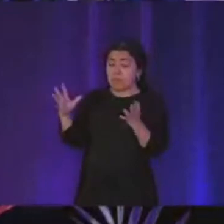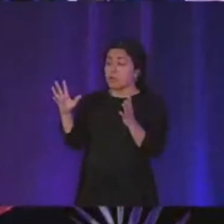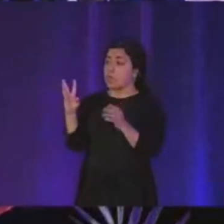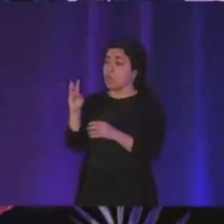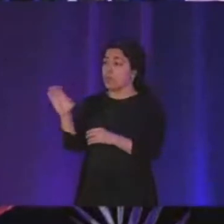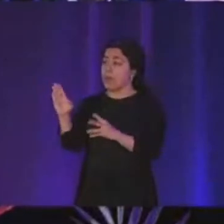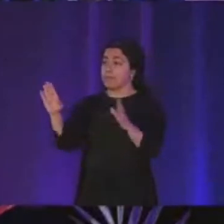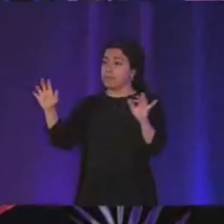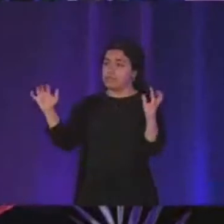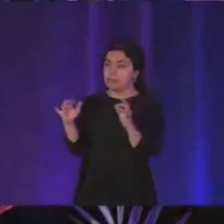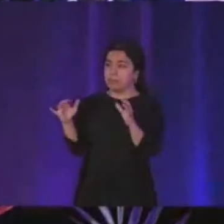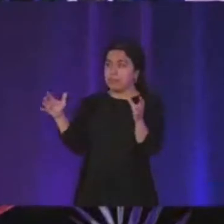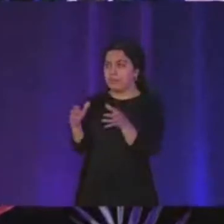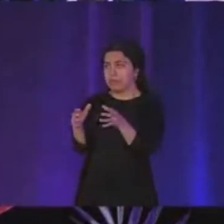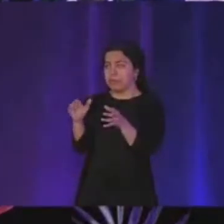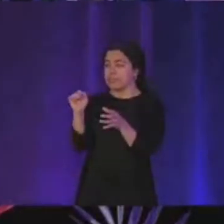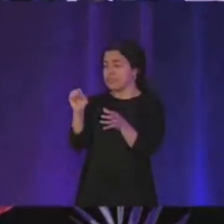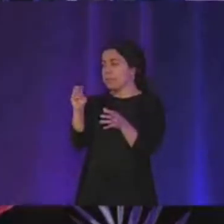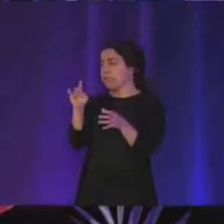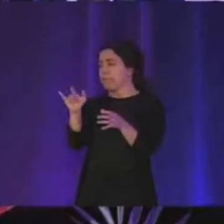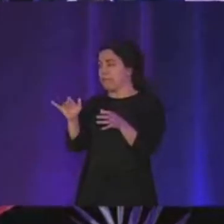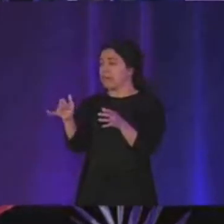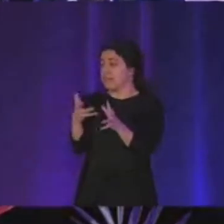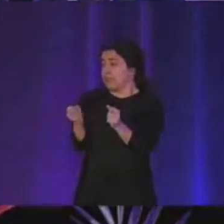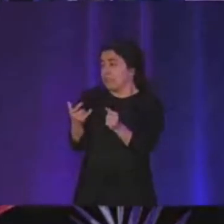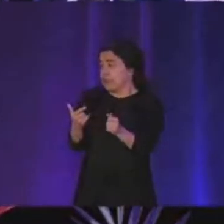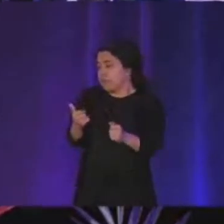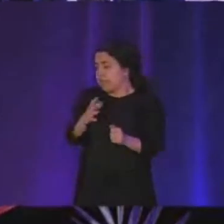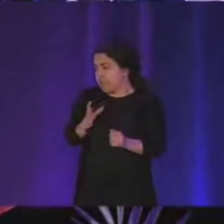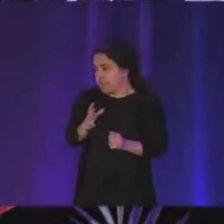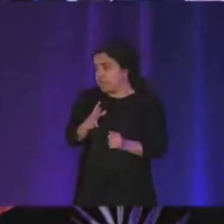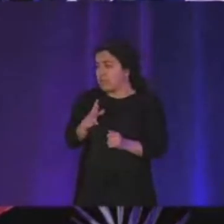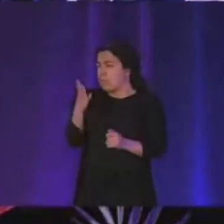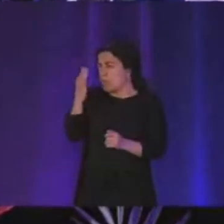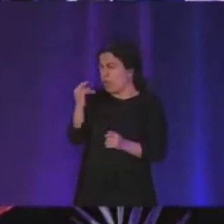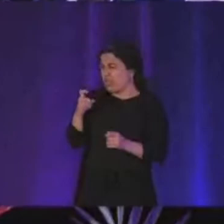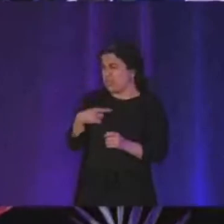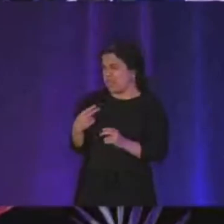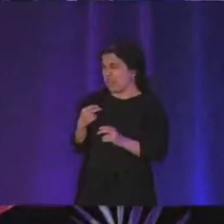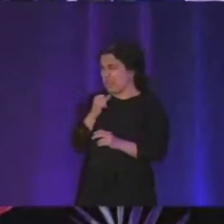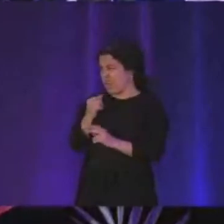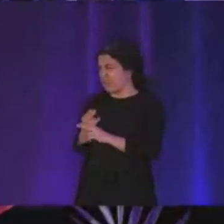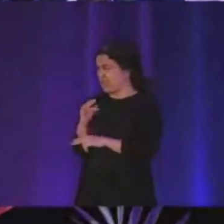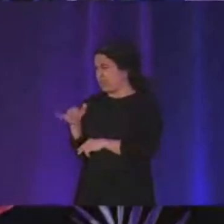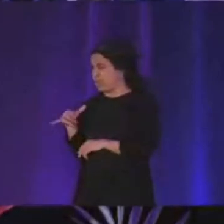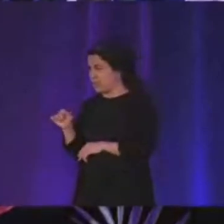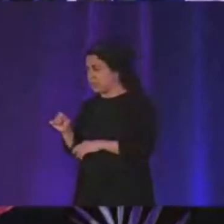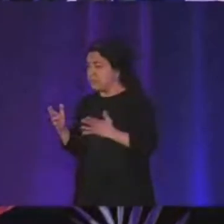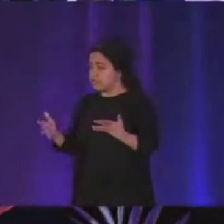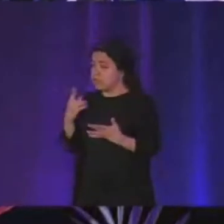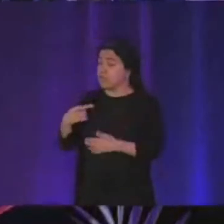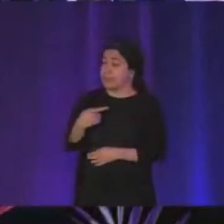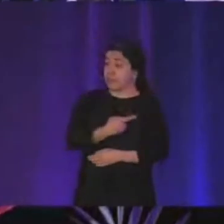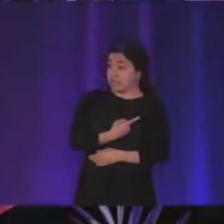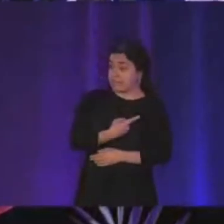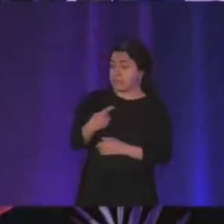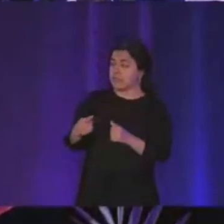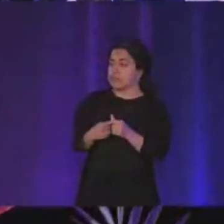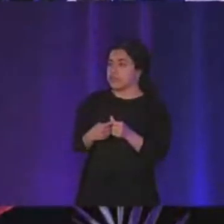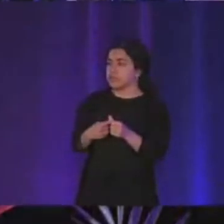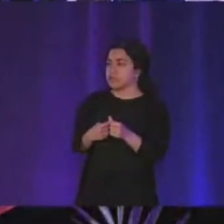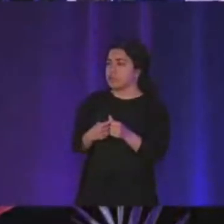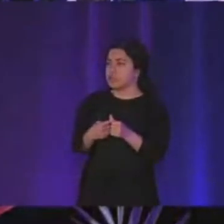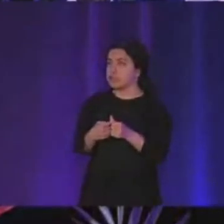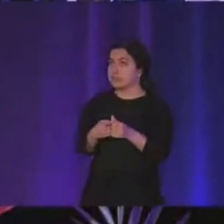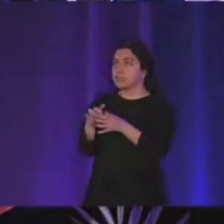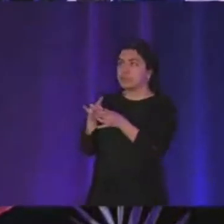faster so uh why like i actually shouldn't i use javascripts and so for this uh first in